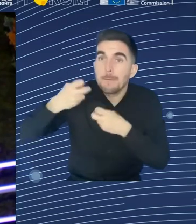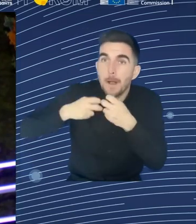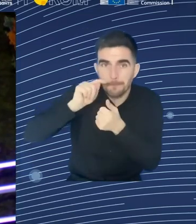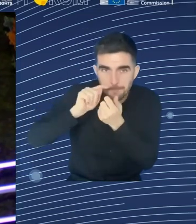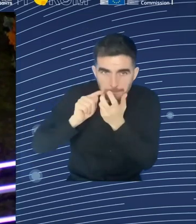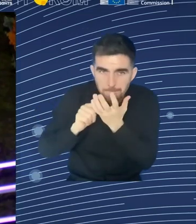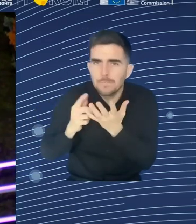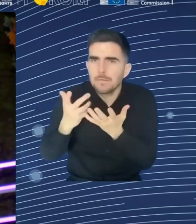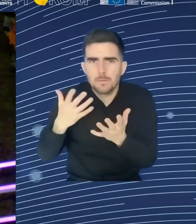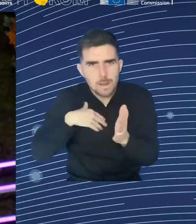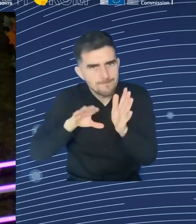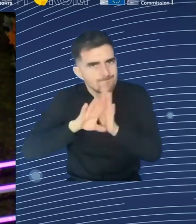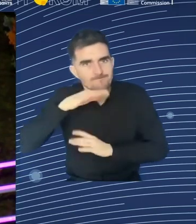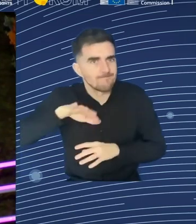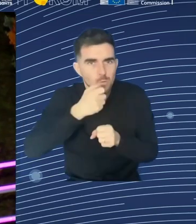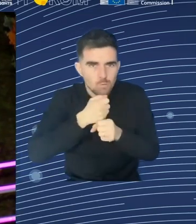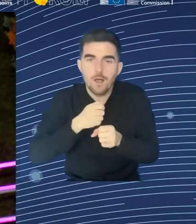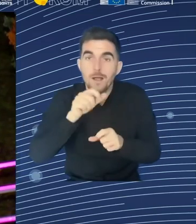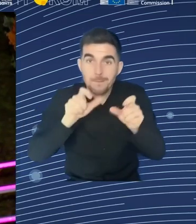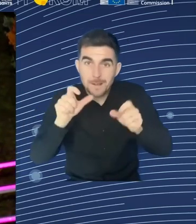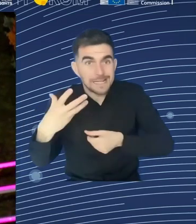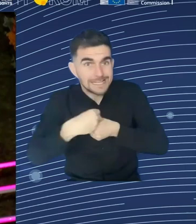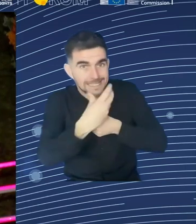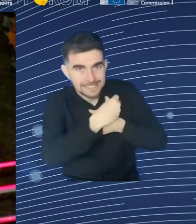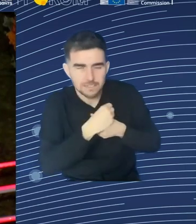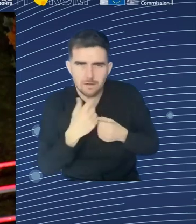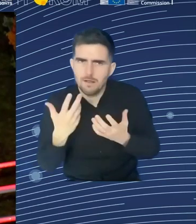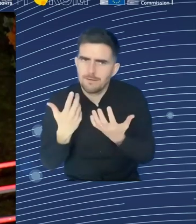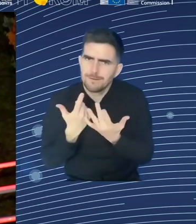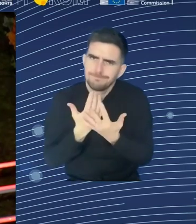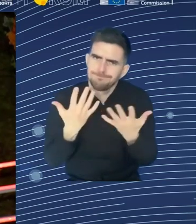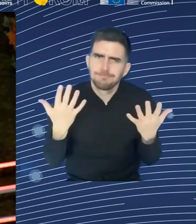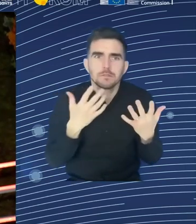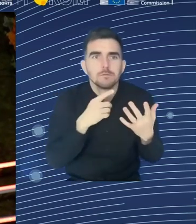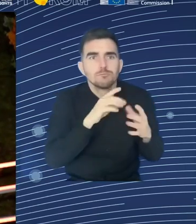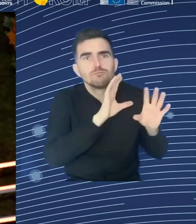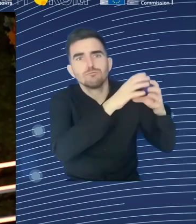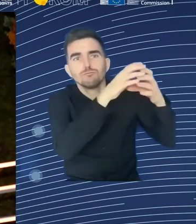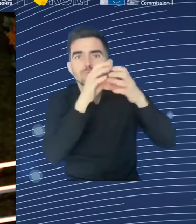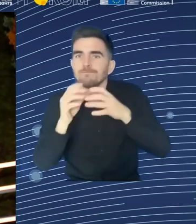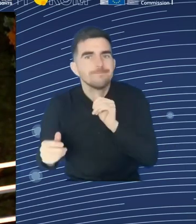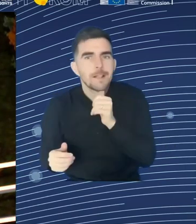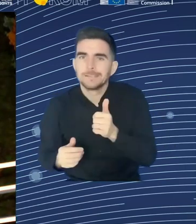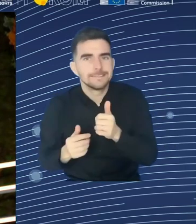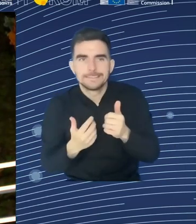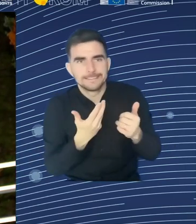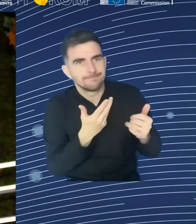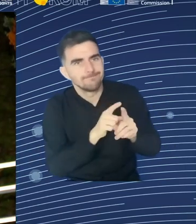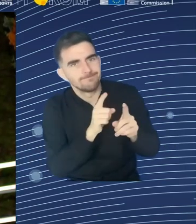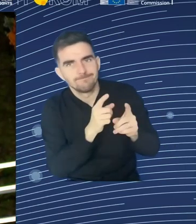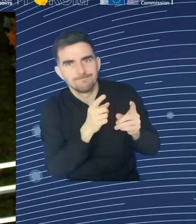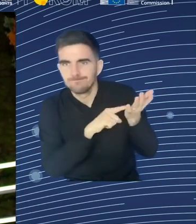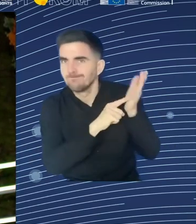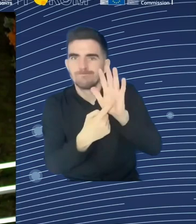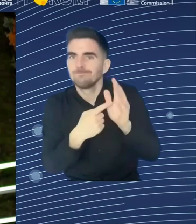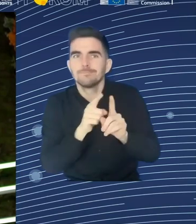remain attached to the labor force, help migrants integrate into the labor force. And then, particularly